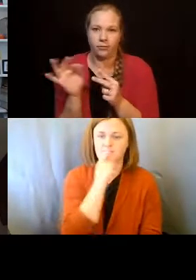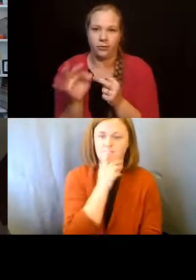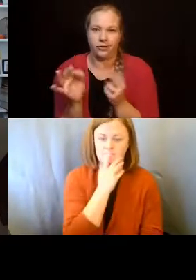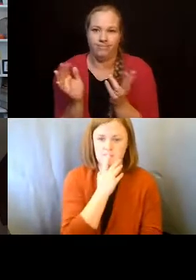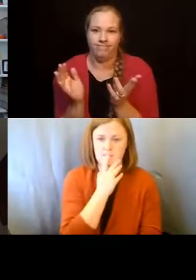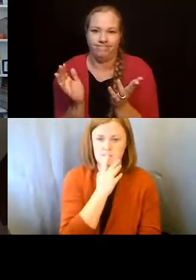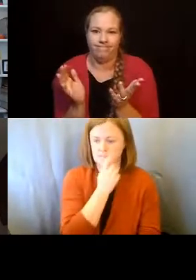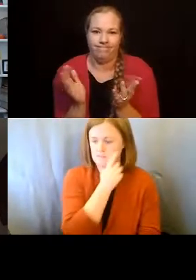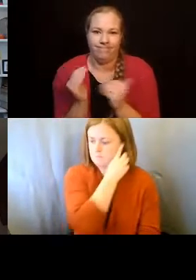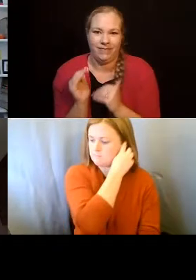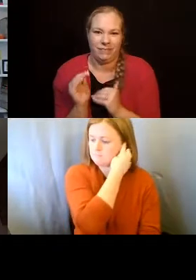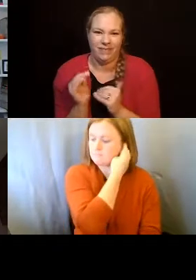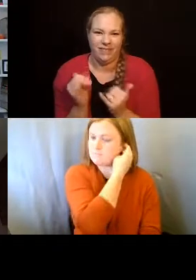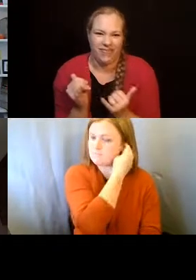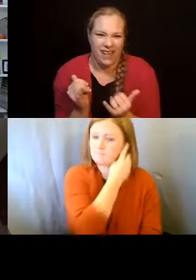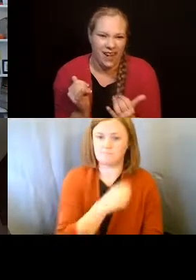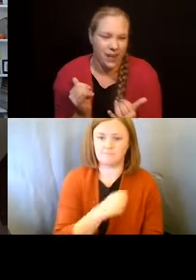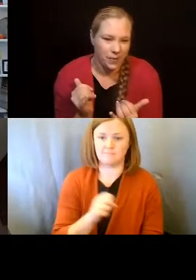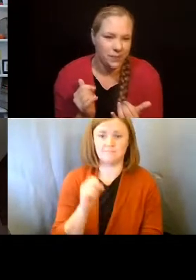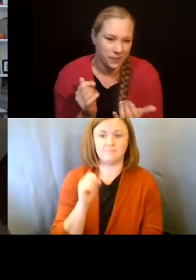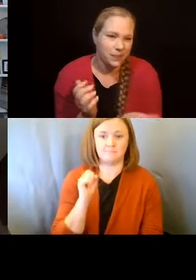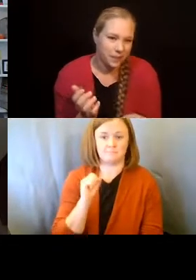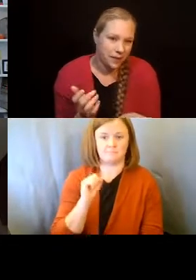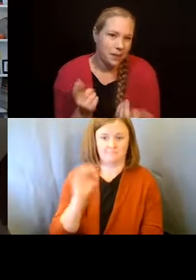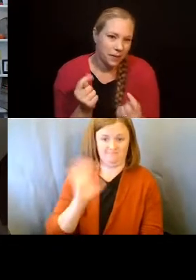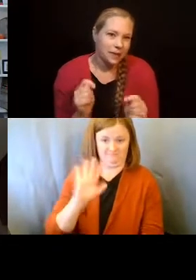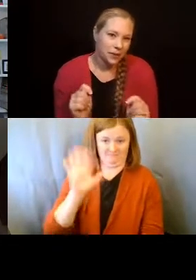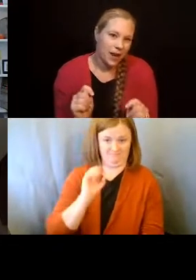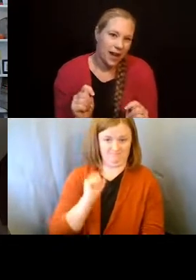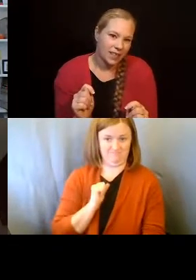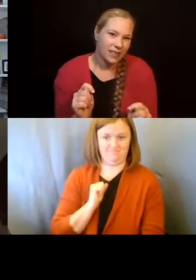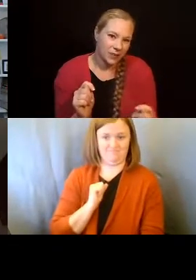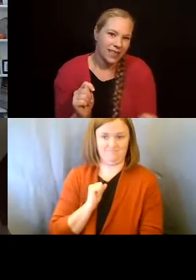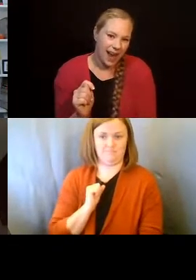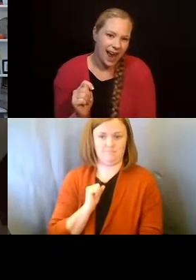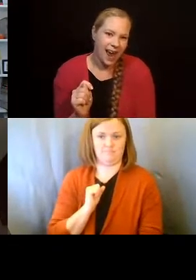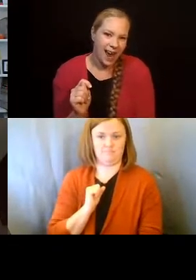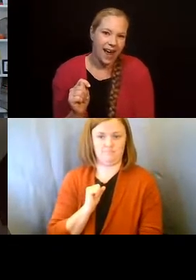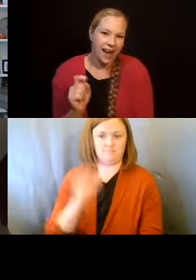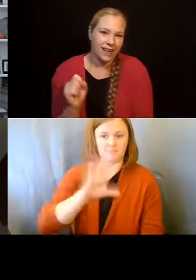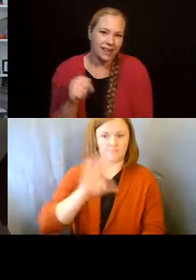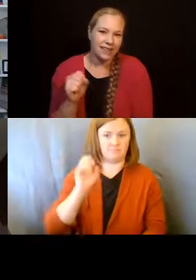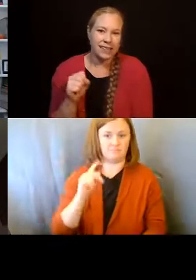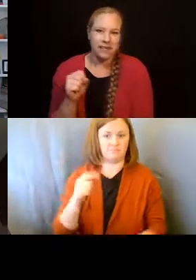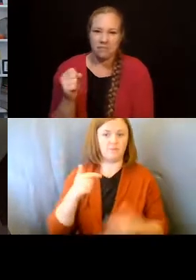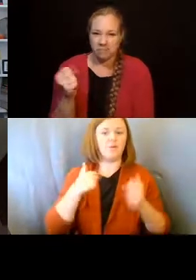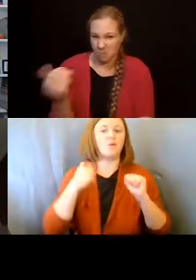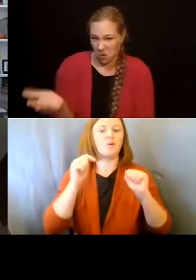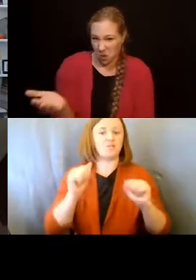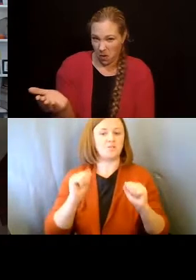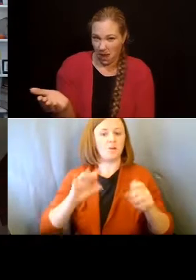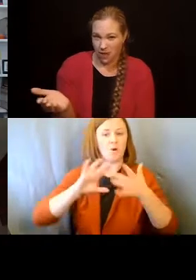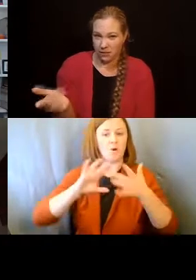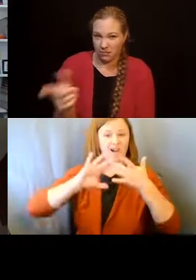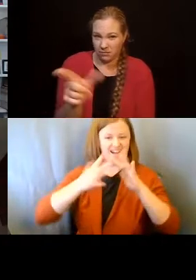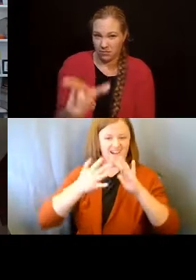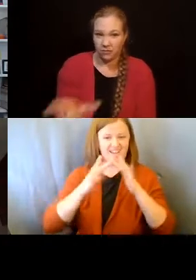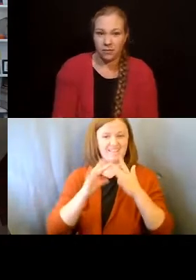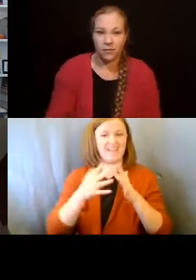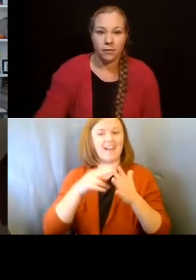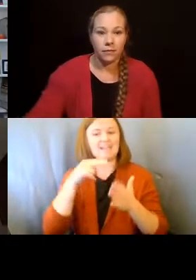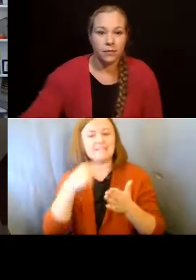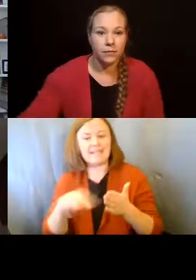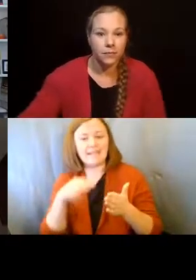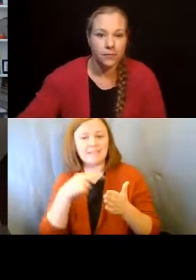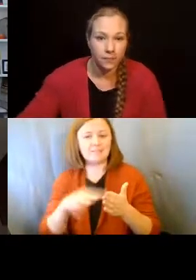try to, you know, I know at Peace we're doing, um, online dances for young adults. We're